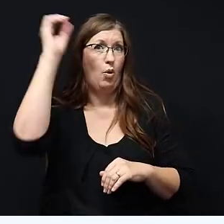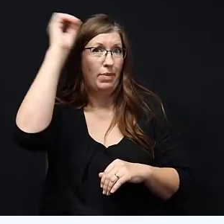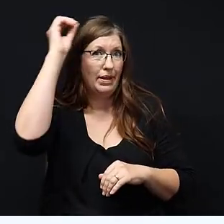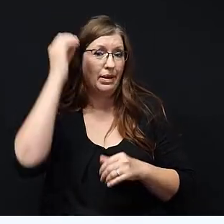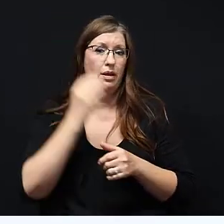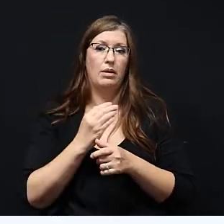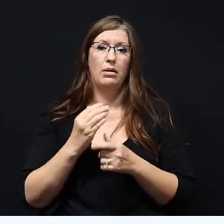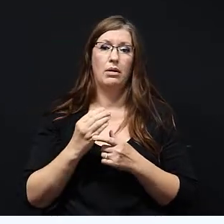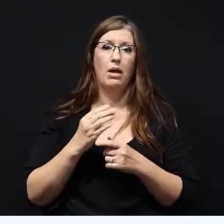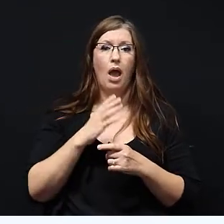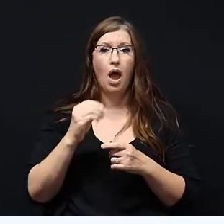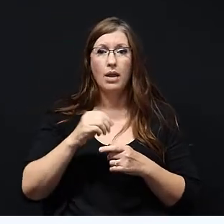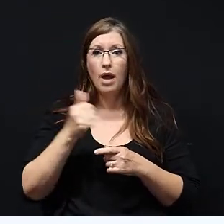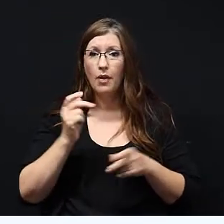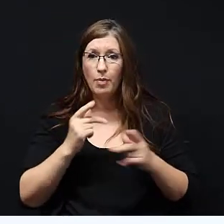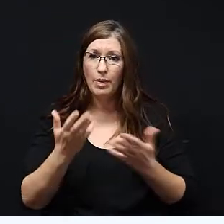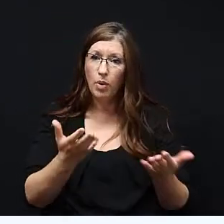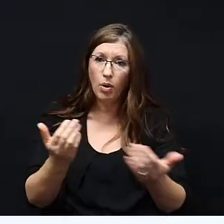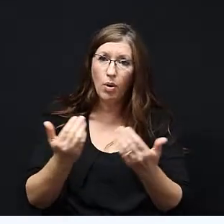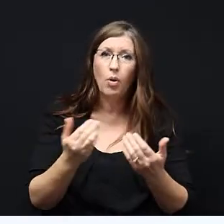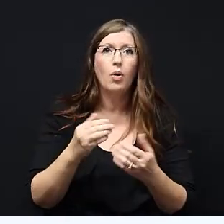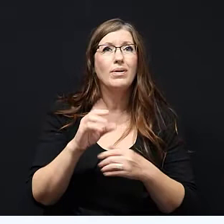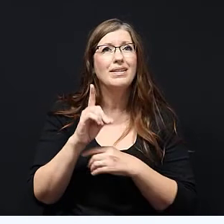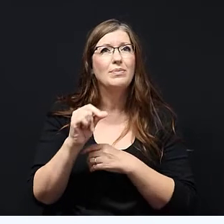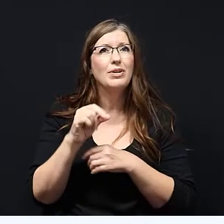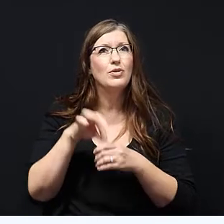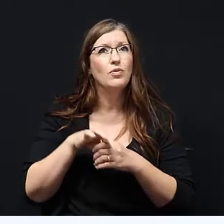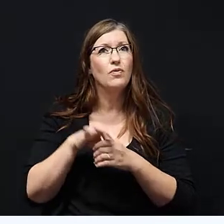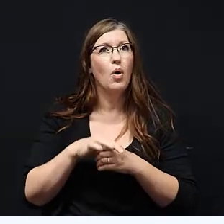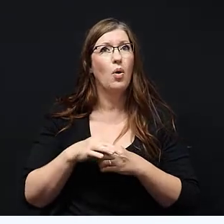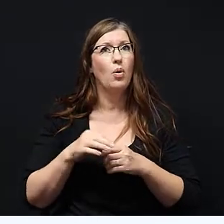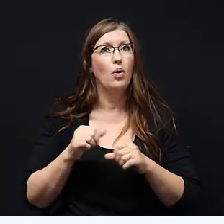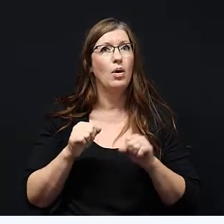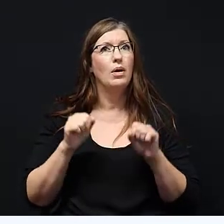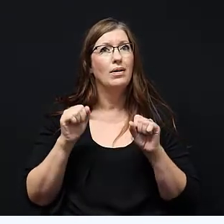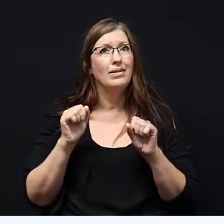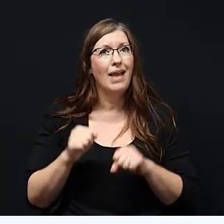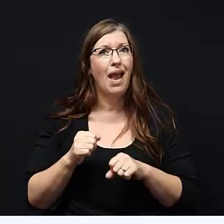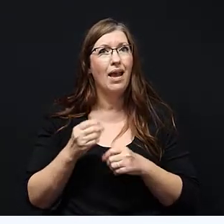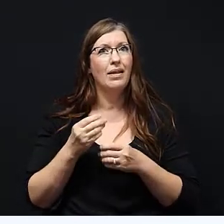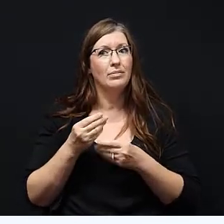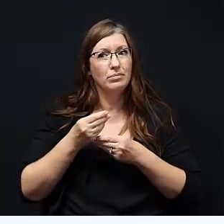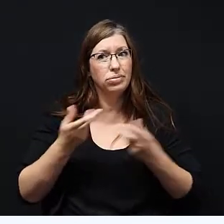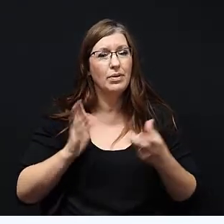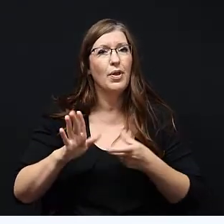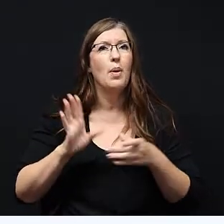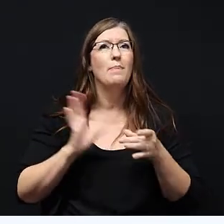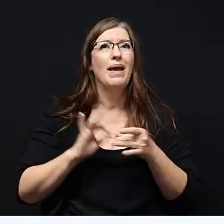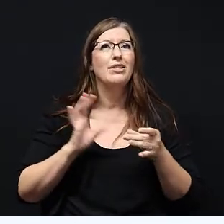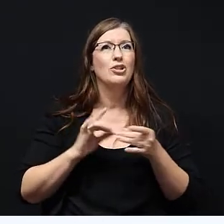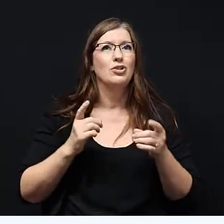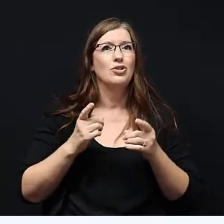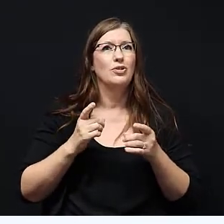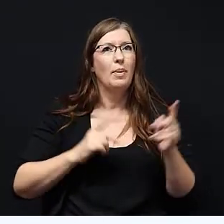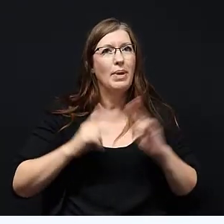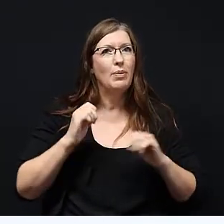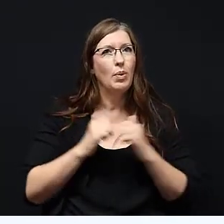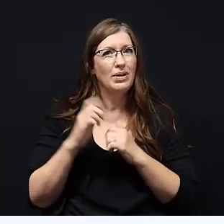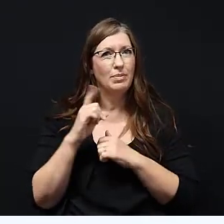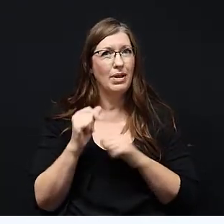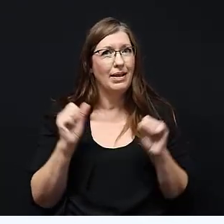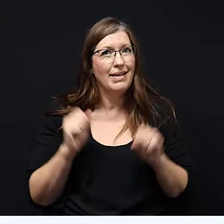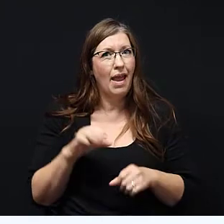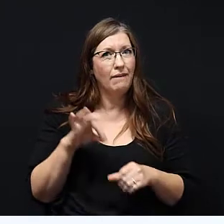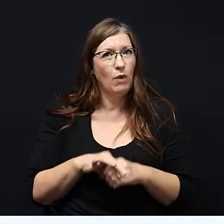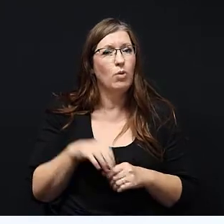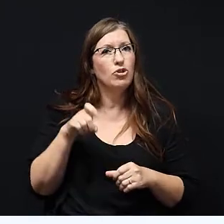I by getting other people with disabilities to vote, they get the message for people with disabilities that we